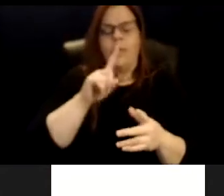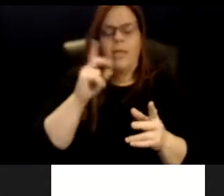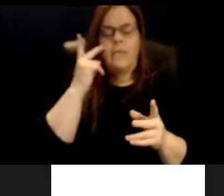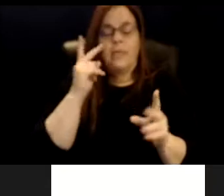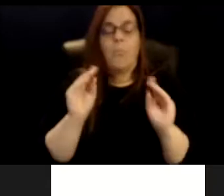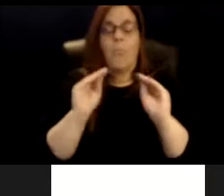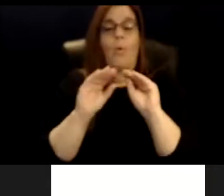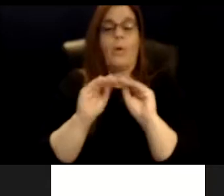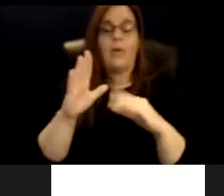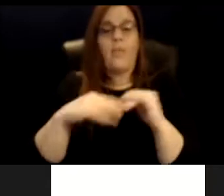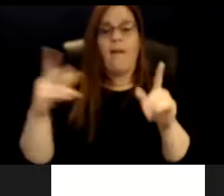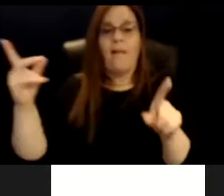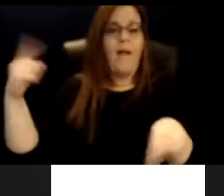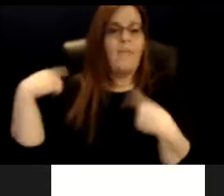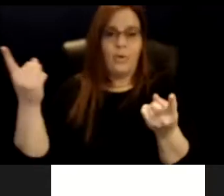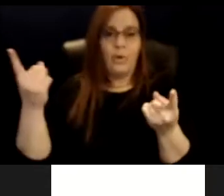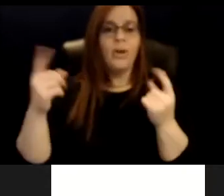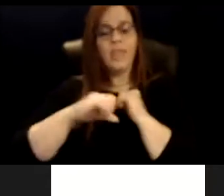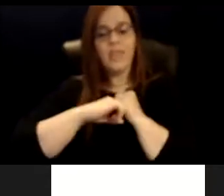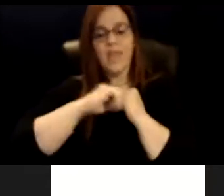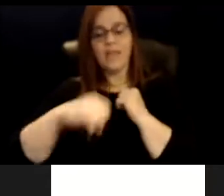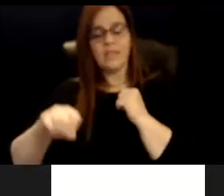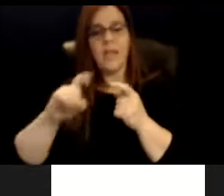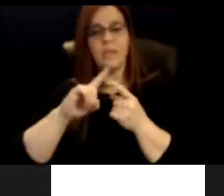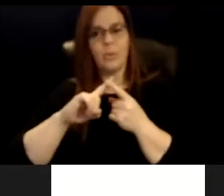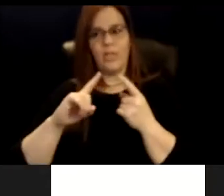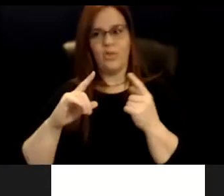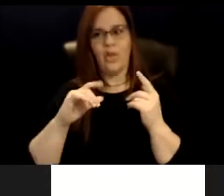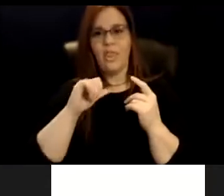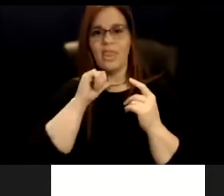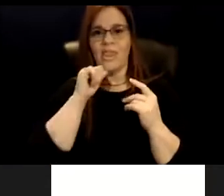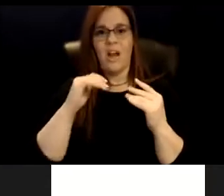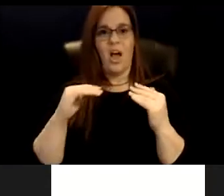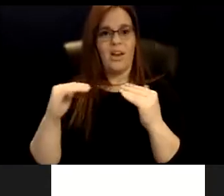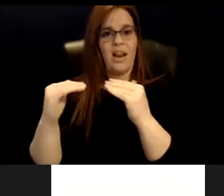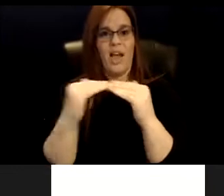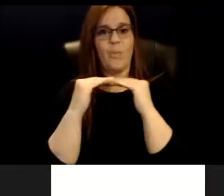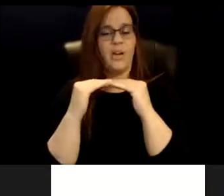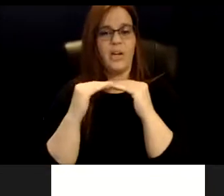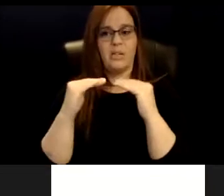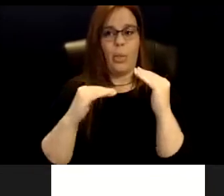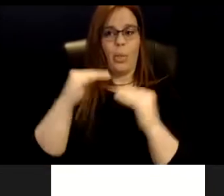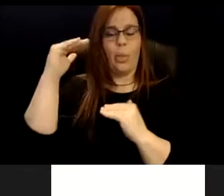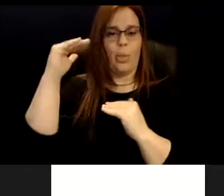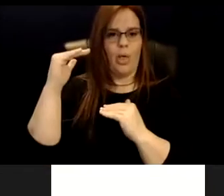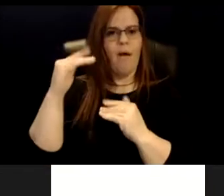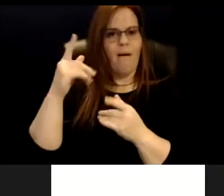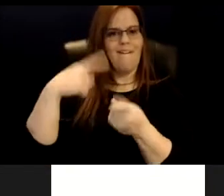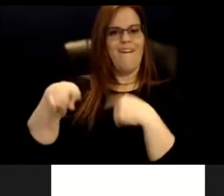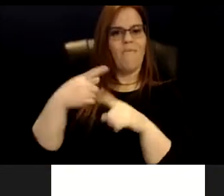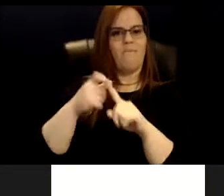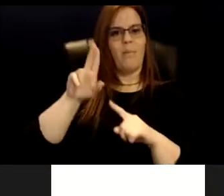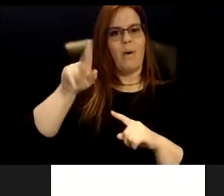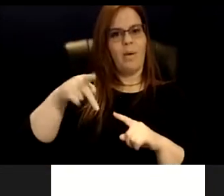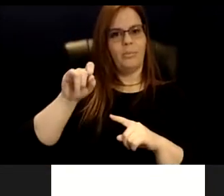ever, the extent to which of the inequities are upstream. So I think this work that I'm doing now and my